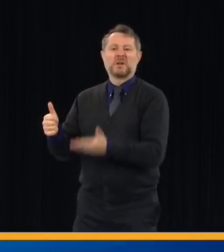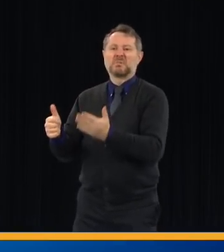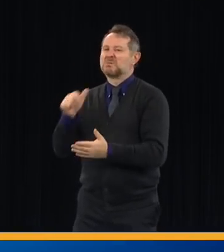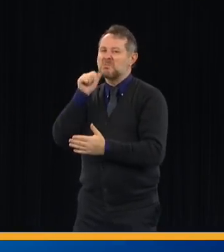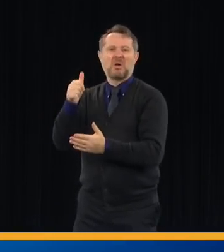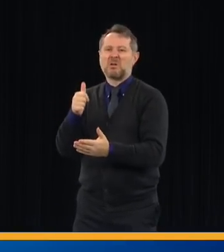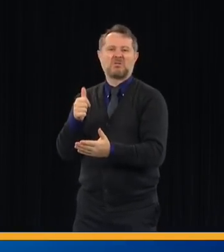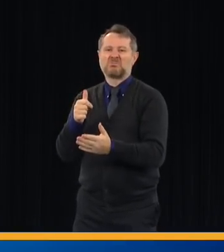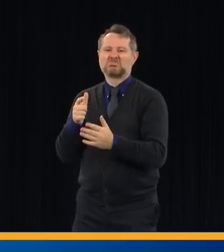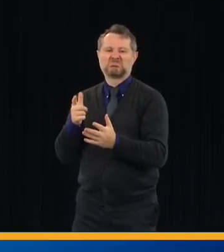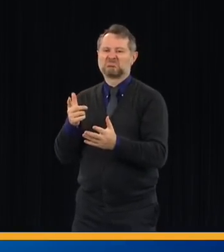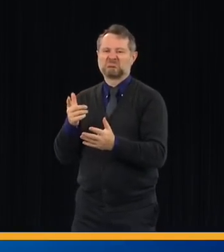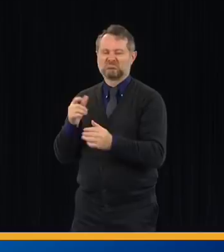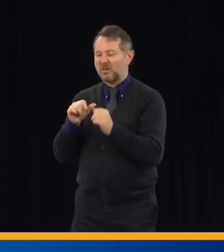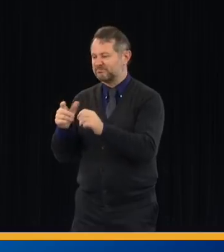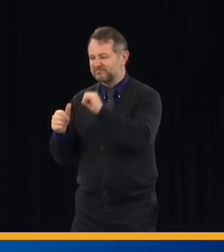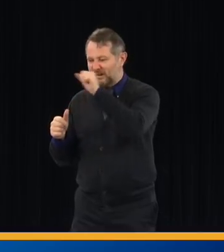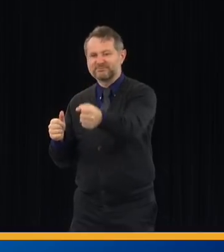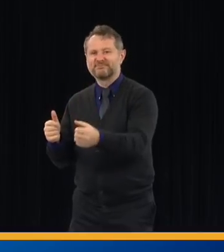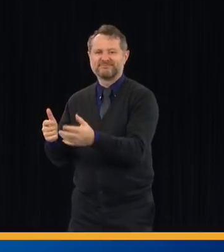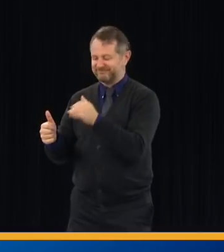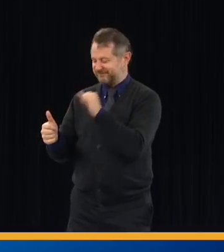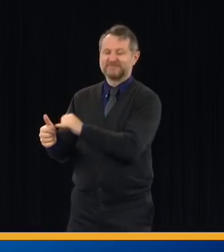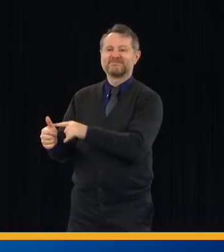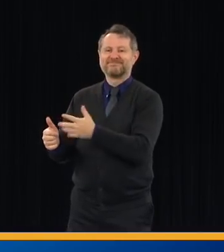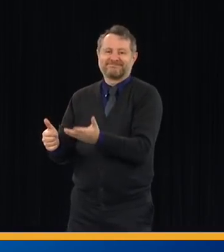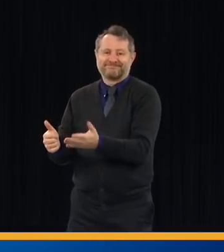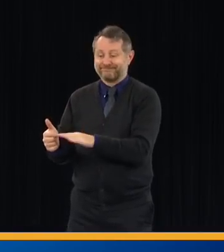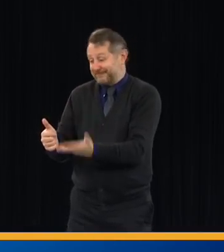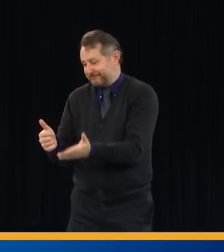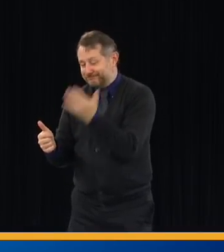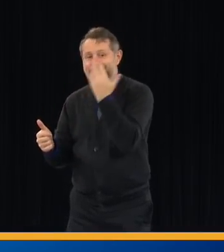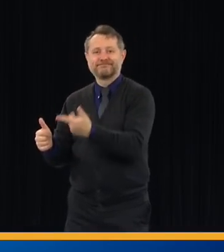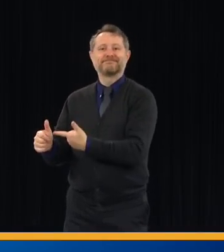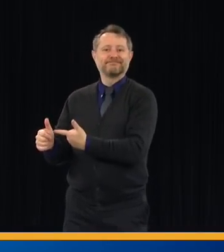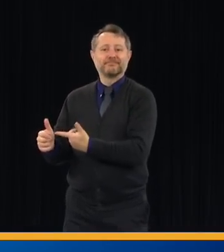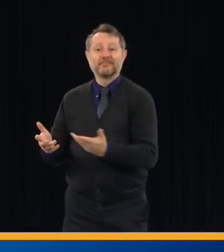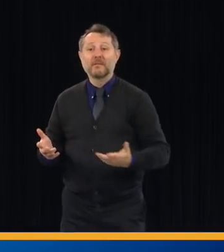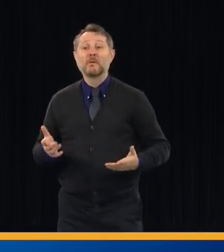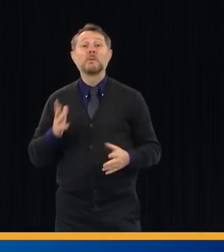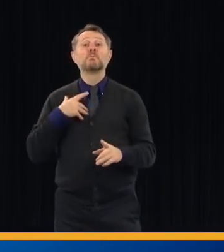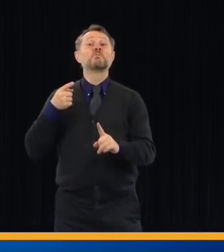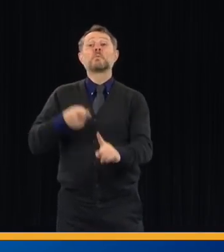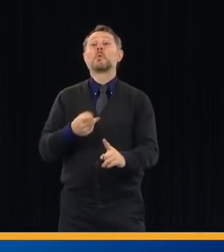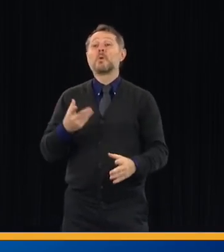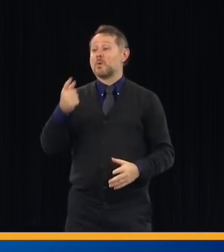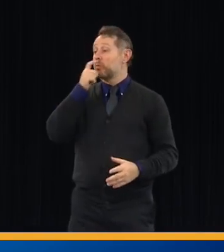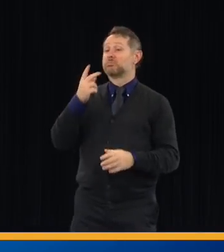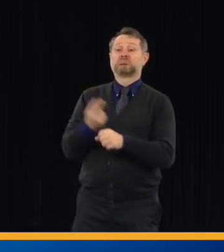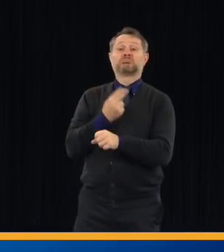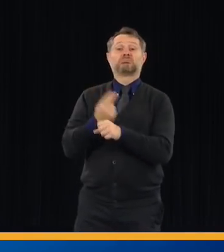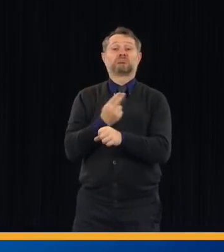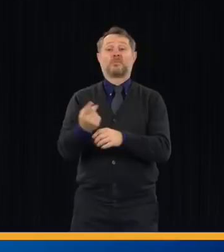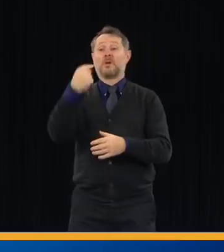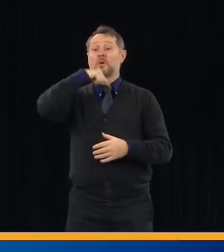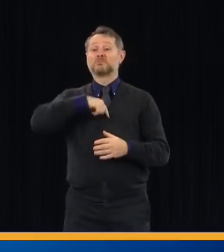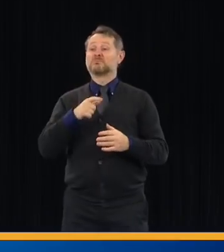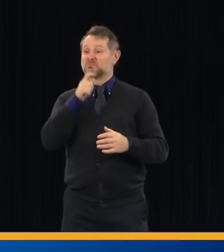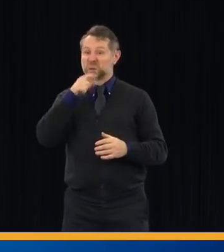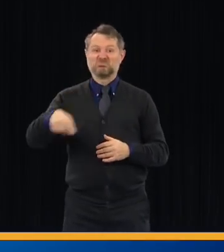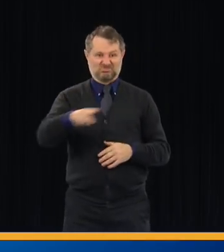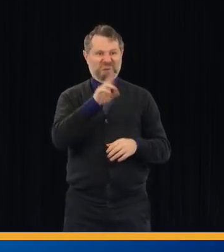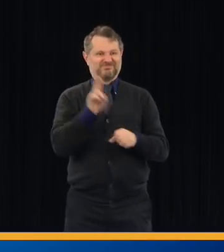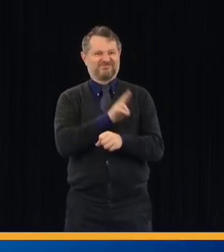ventilator. So that's the trajectory we see, right? And the intubations, most people who are intubated